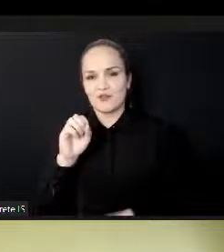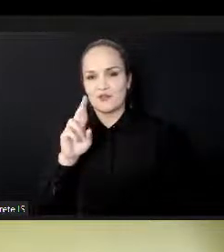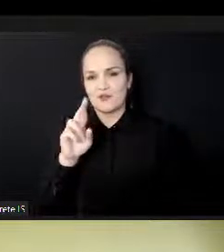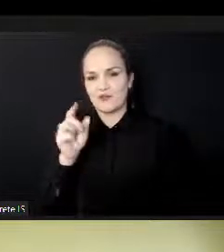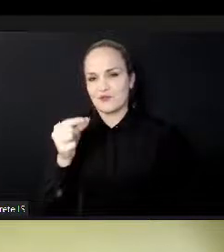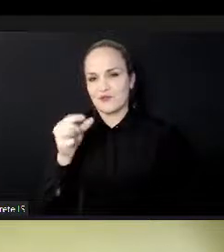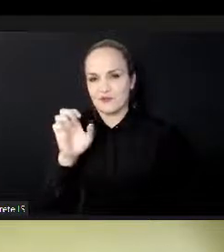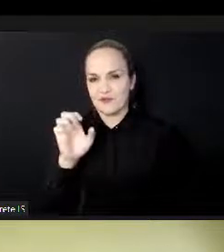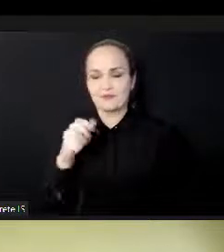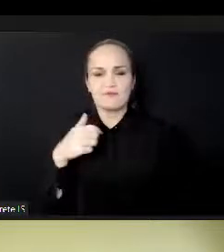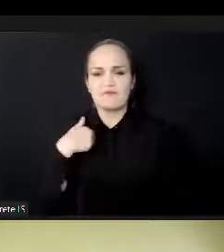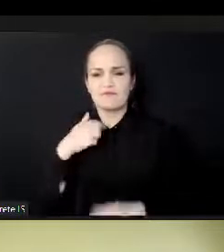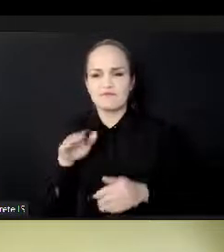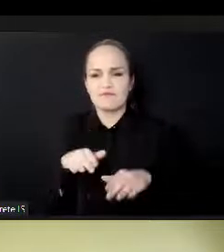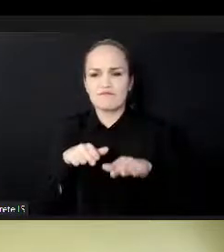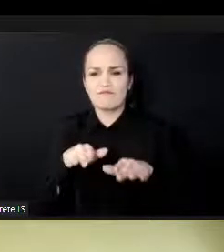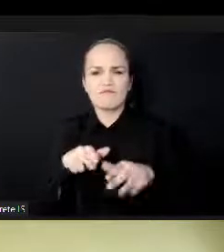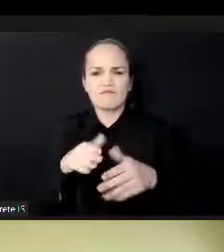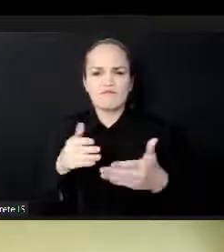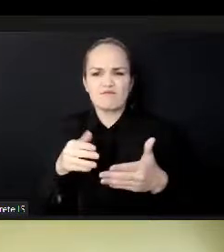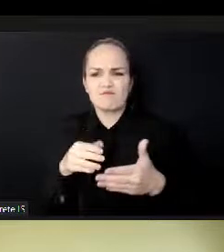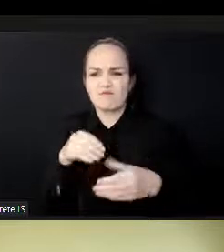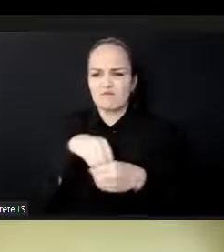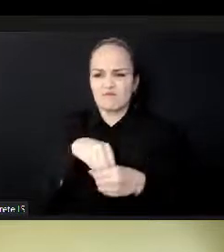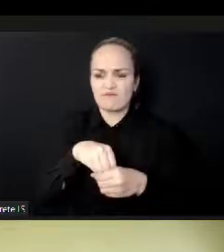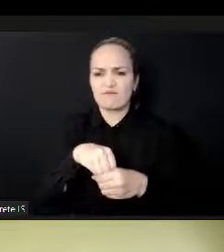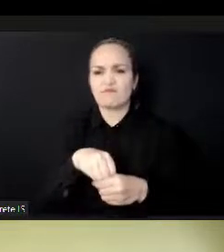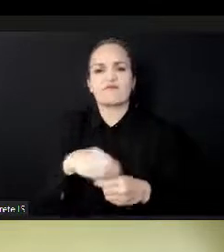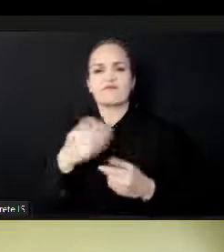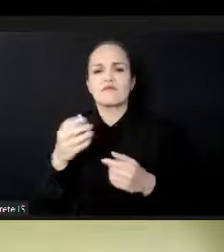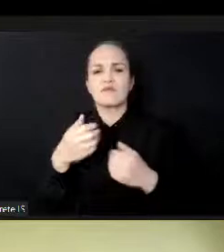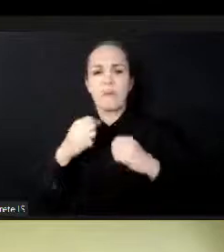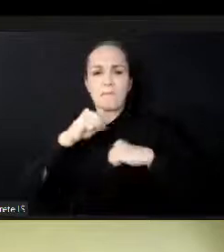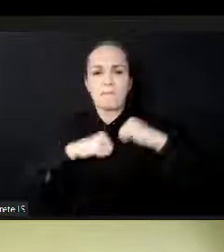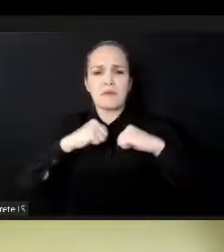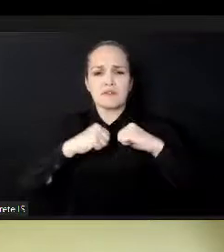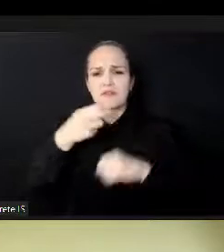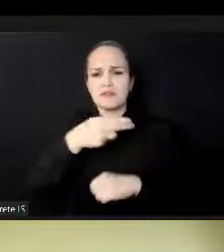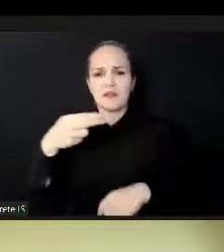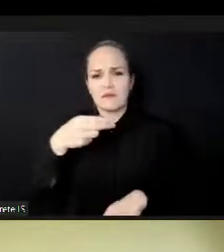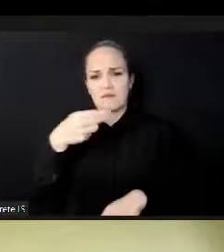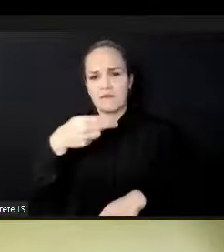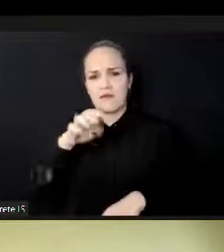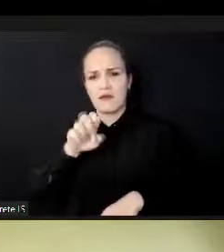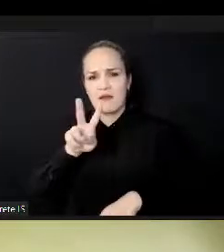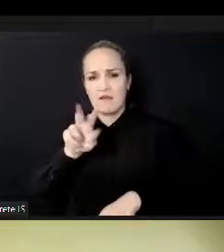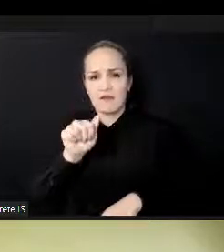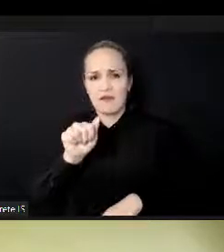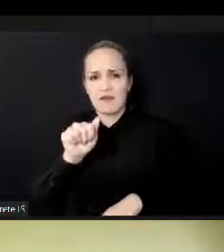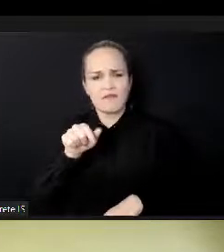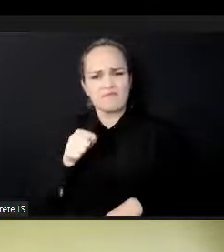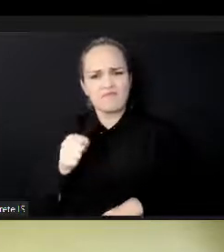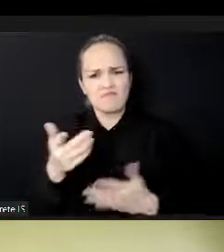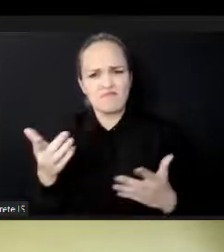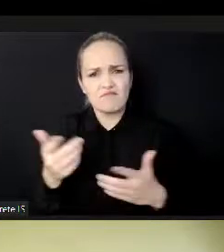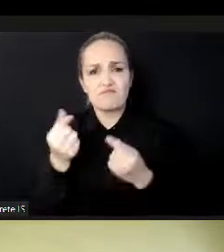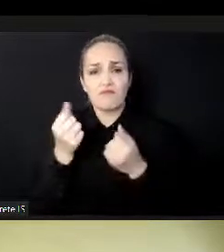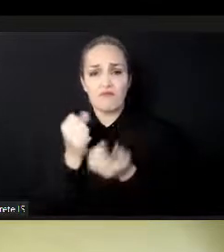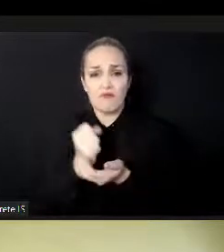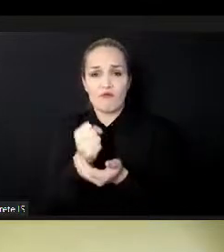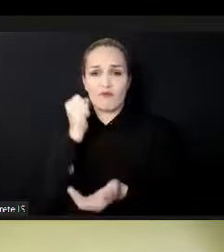one of the leading investment firms in Africa, specializing in creative